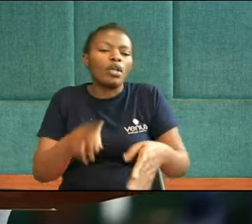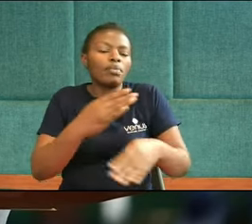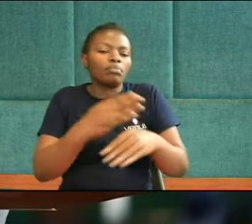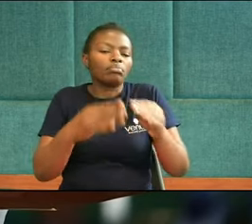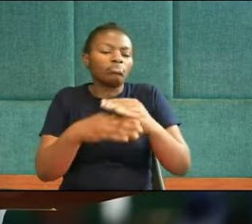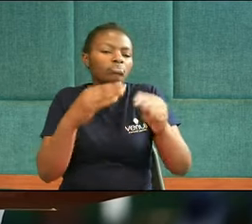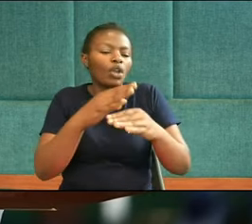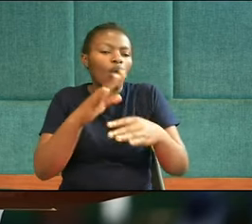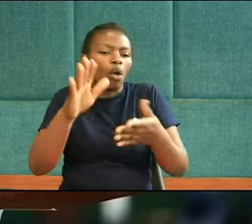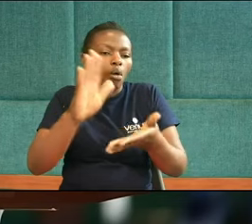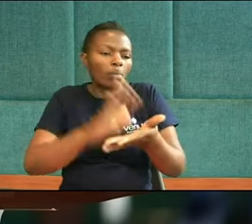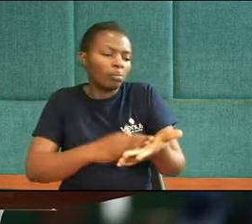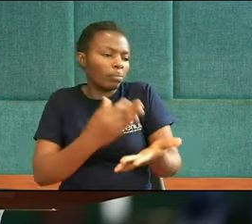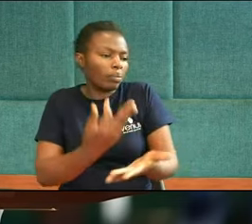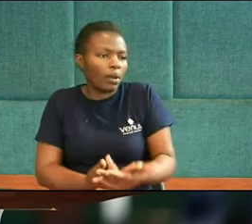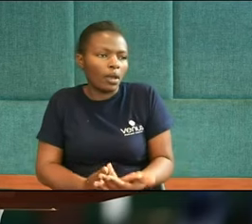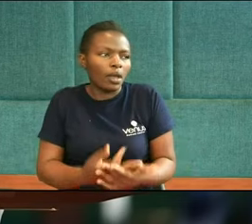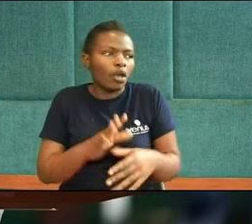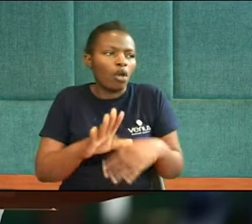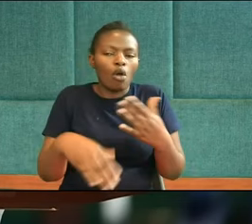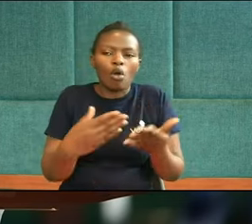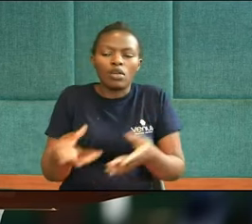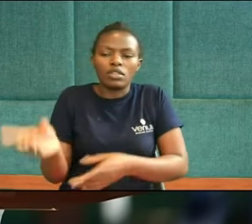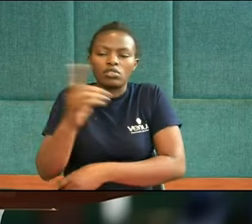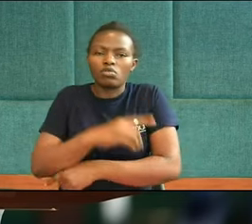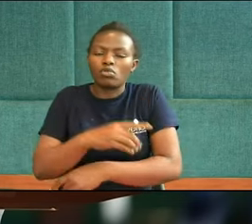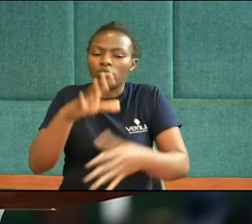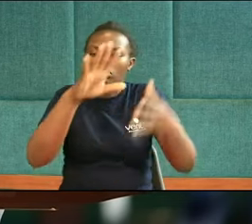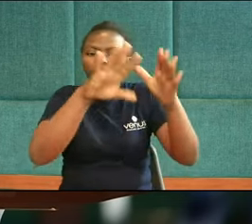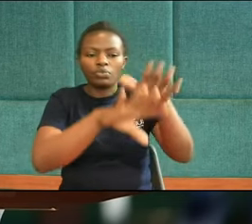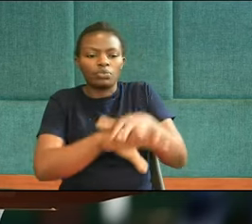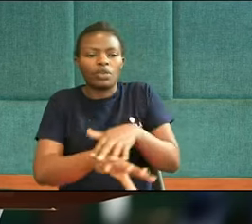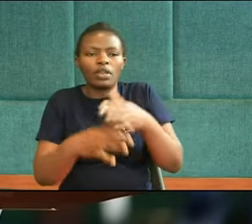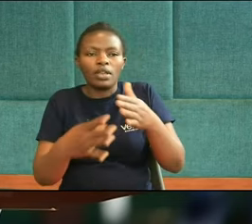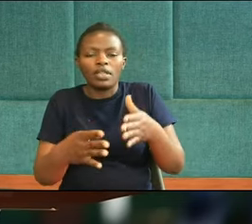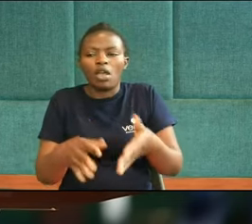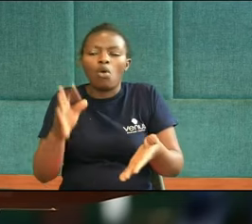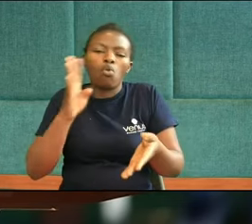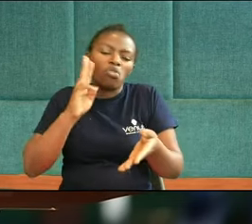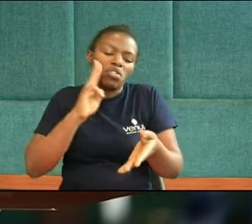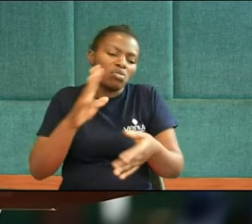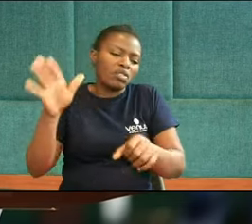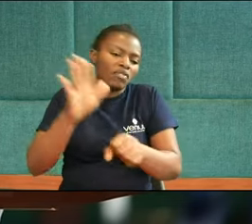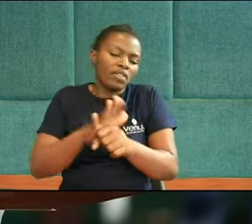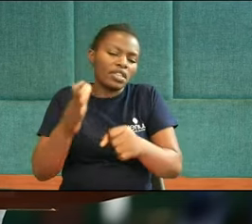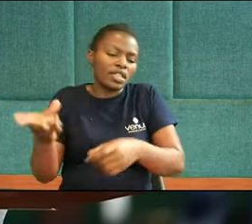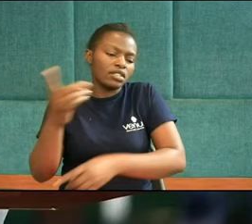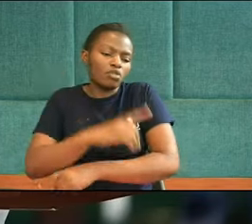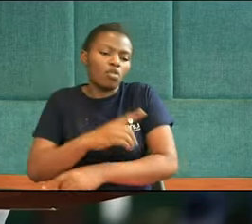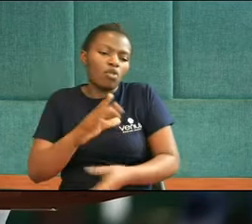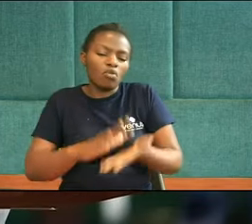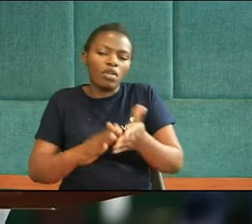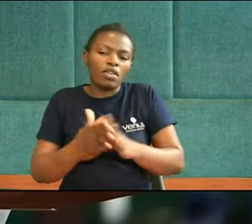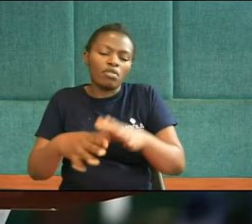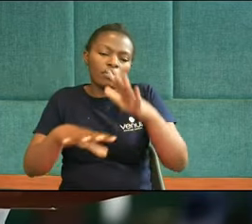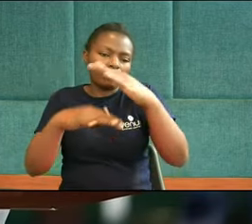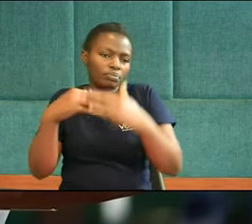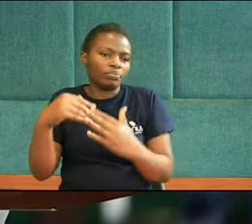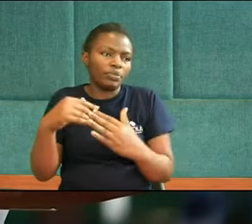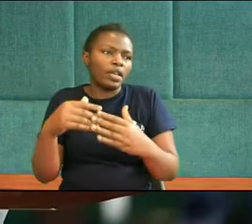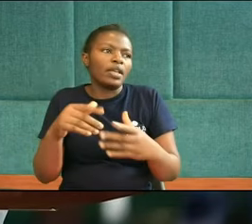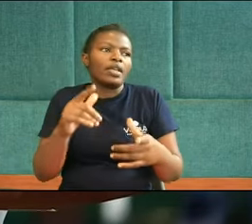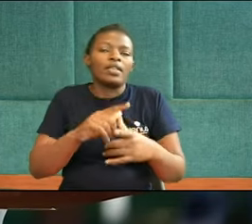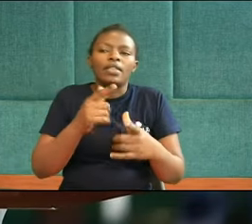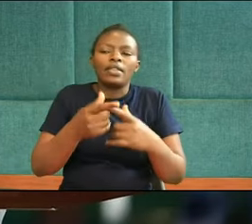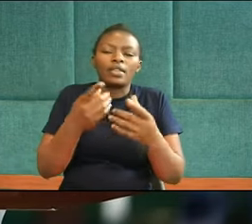They ripped through the roof right over Kia's school. Without a roof, water flooded the school and desks and chairs were ruined. The school was